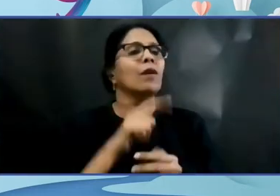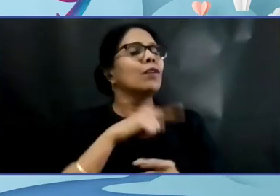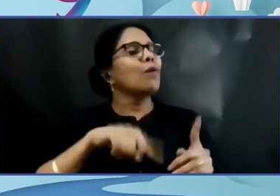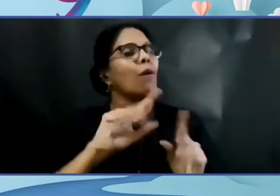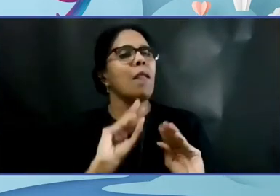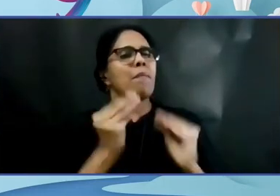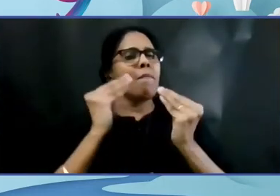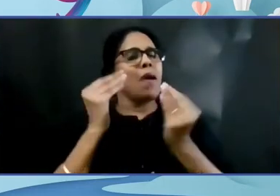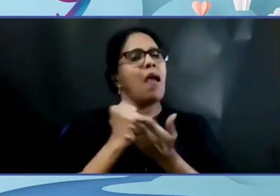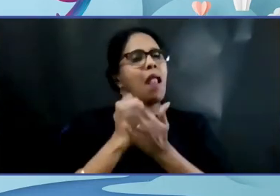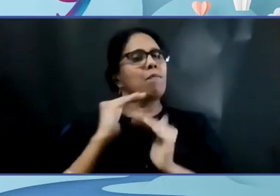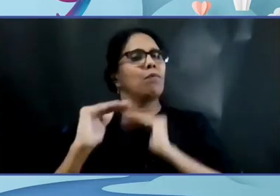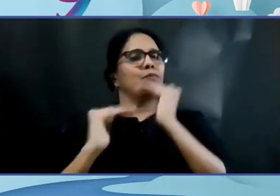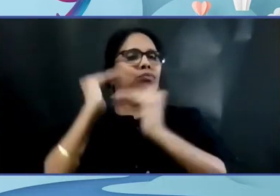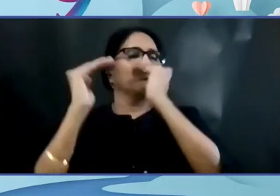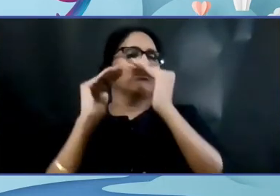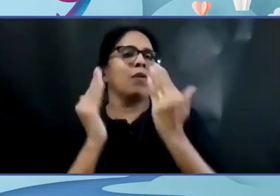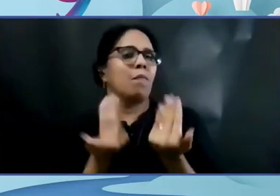better in their class.